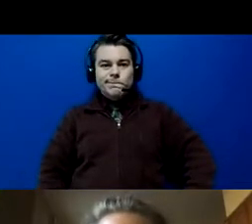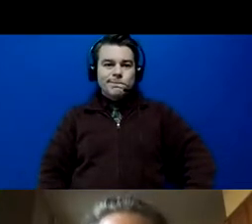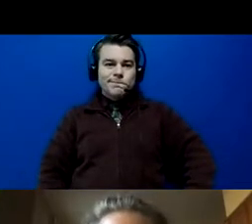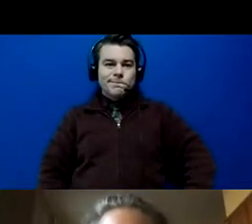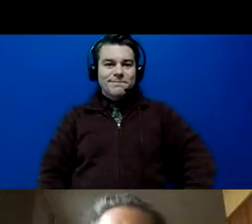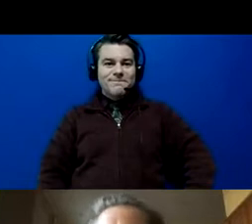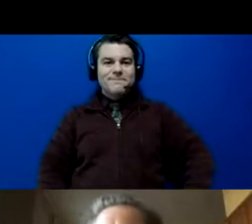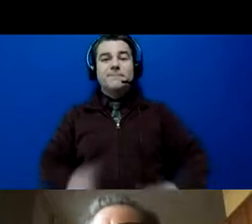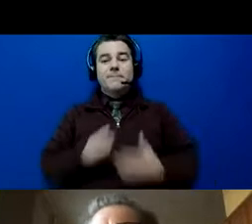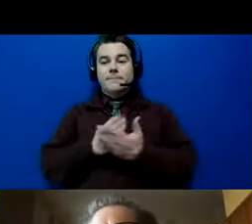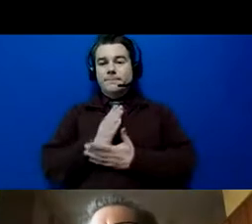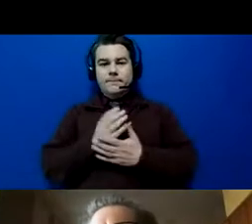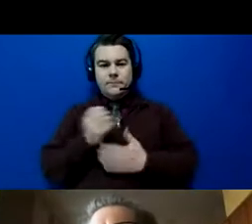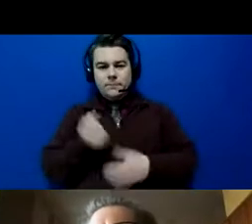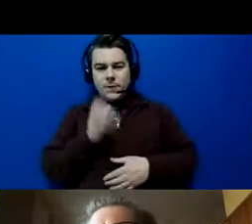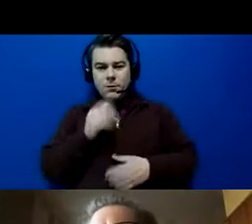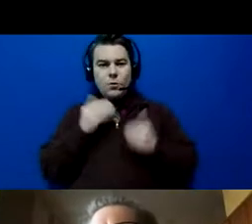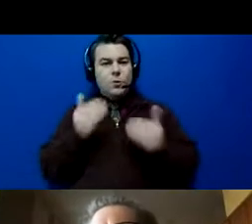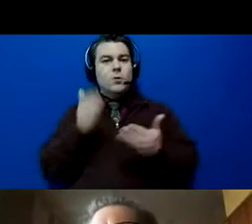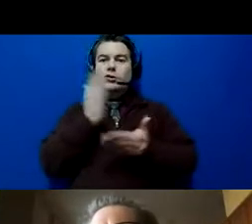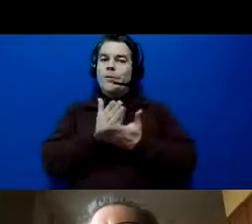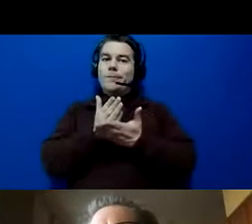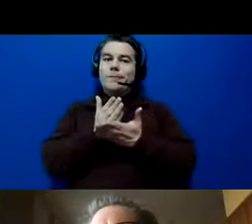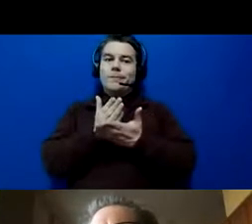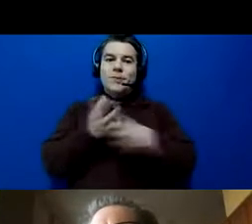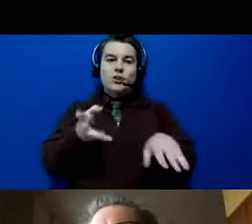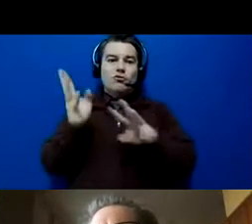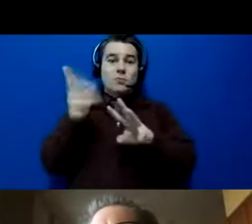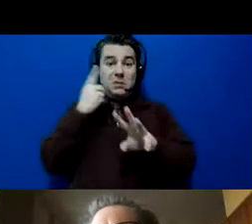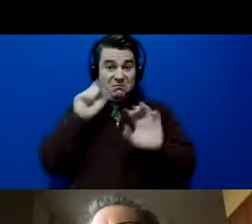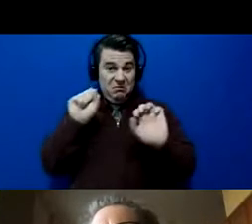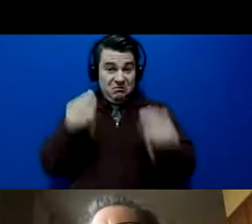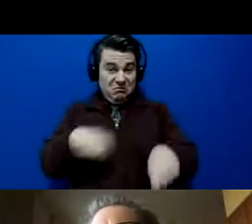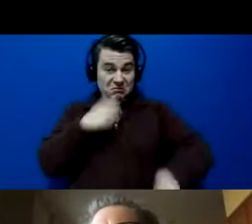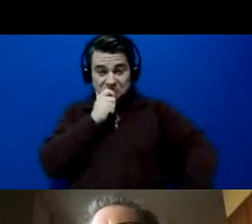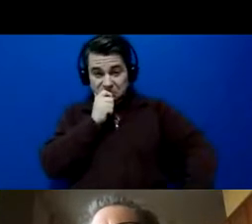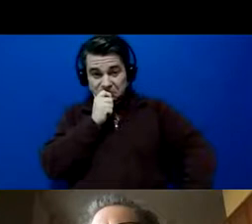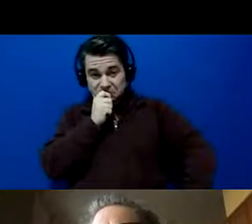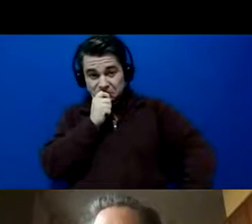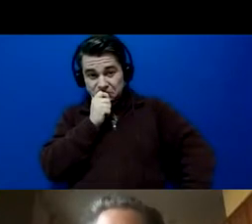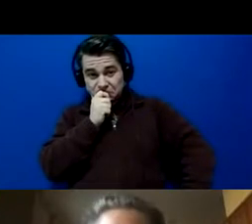All right. Hang on. I'm going to go ahead and stop live stream and see if that gives me the ability to screen share.